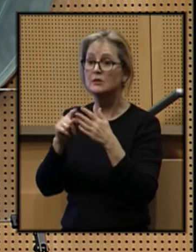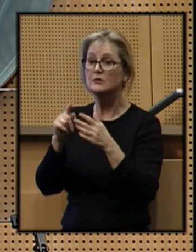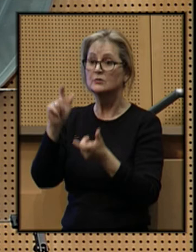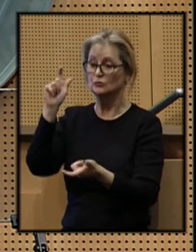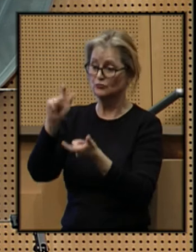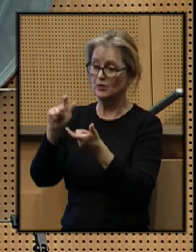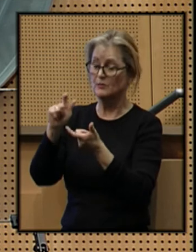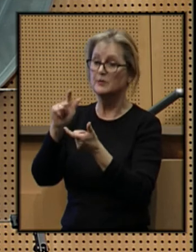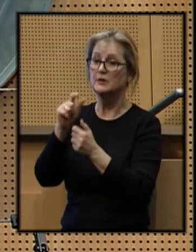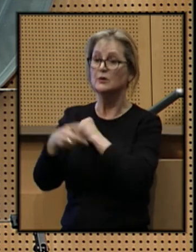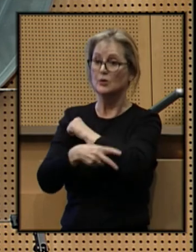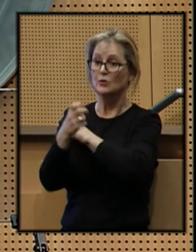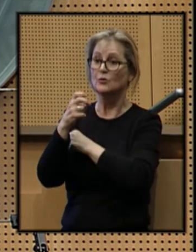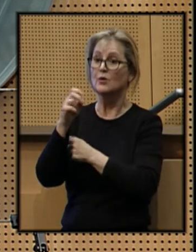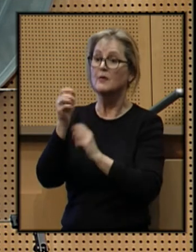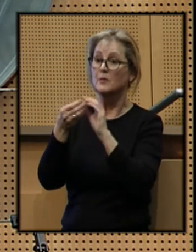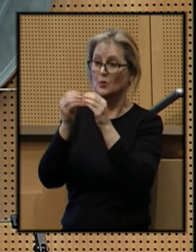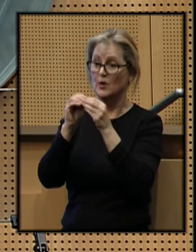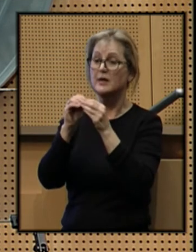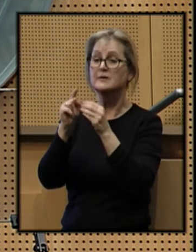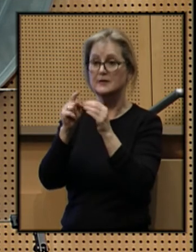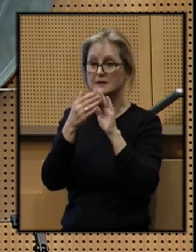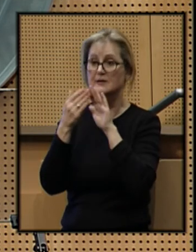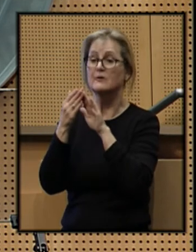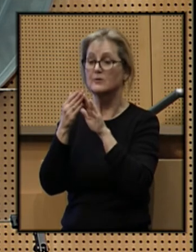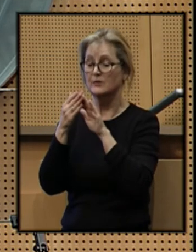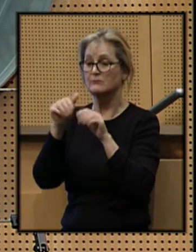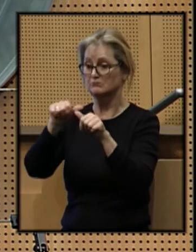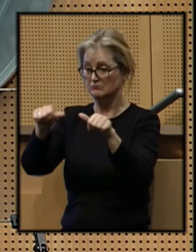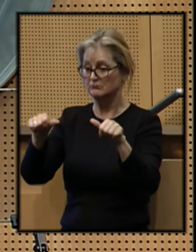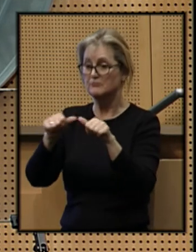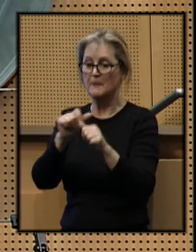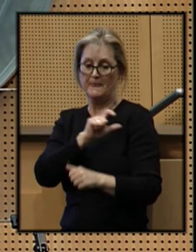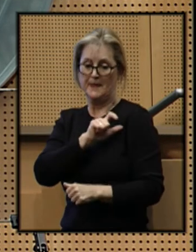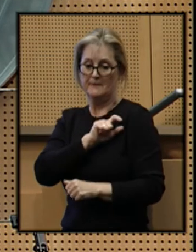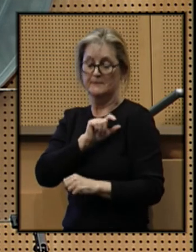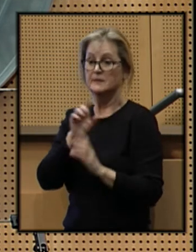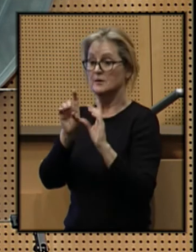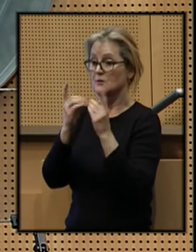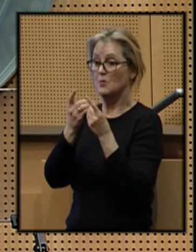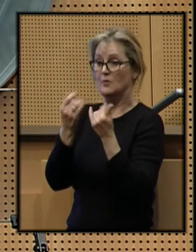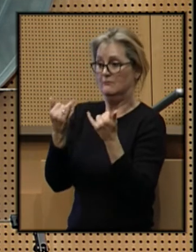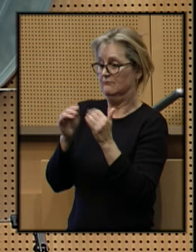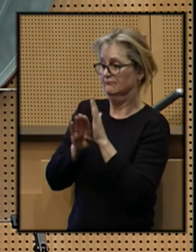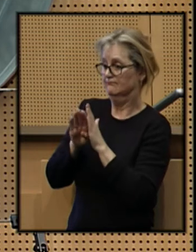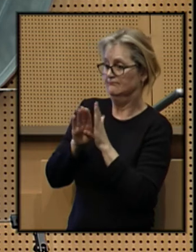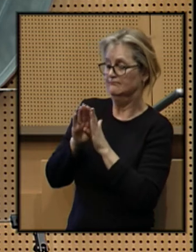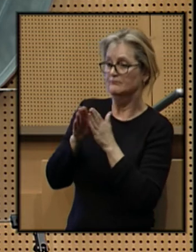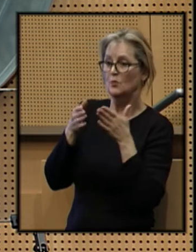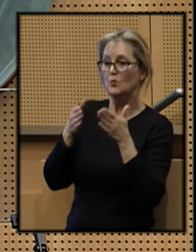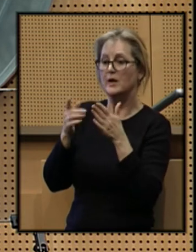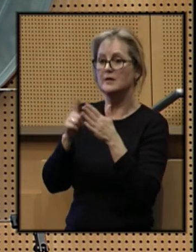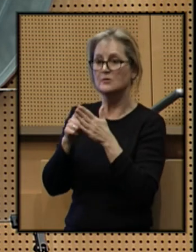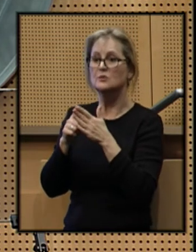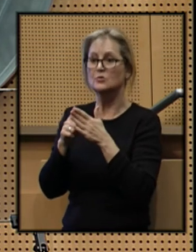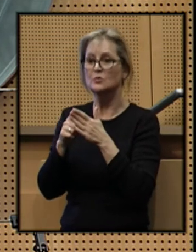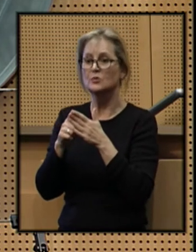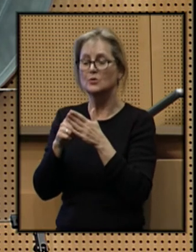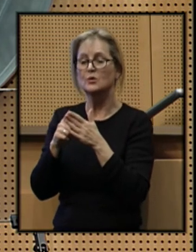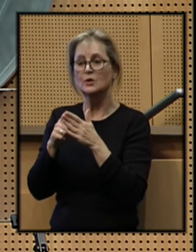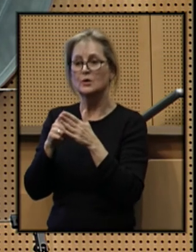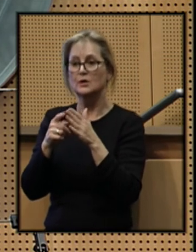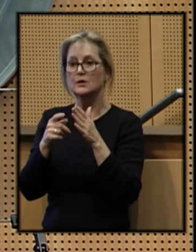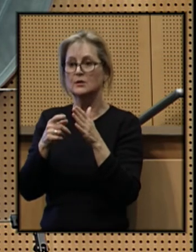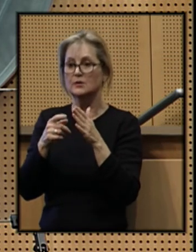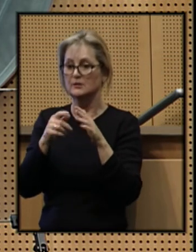dropping crime rates in the city's downtown core. The police department is now developing ways to duplicate this strategy